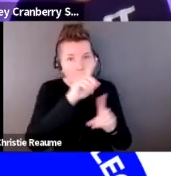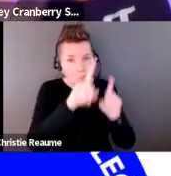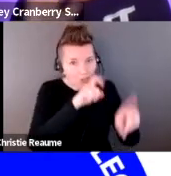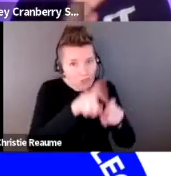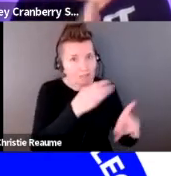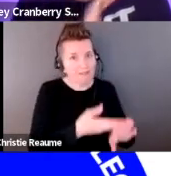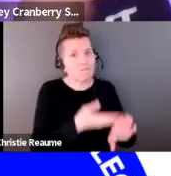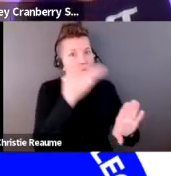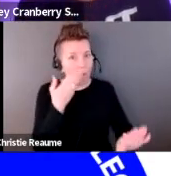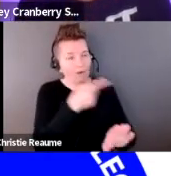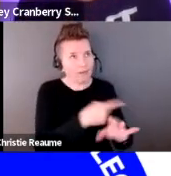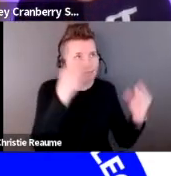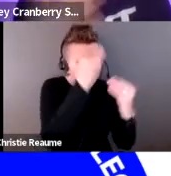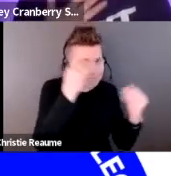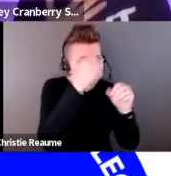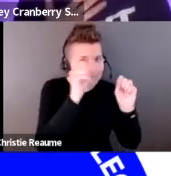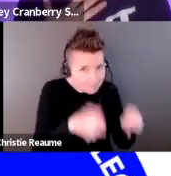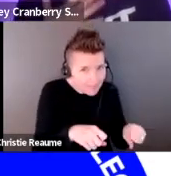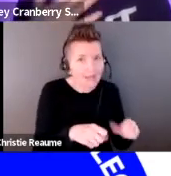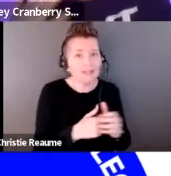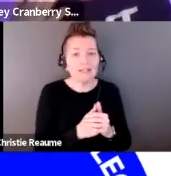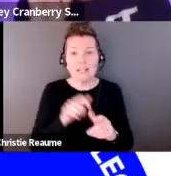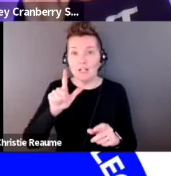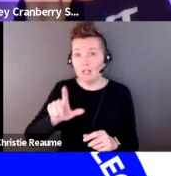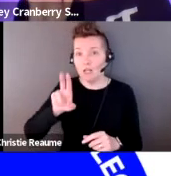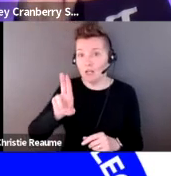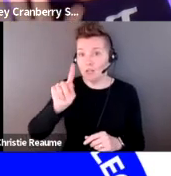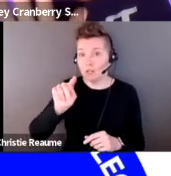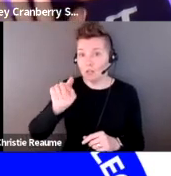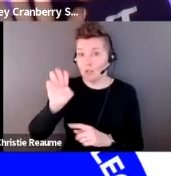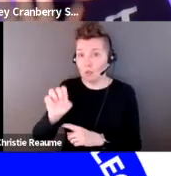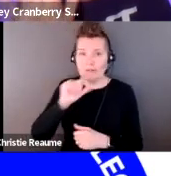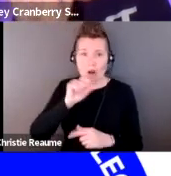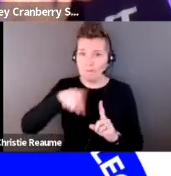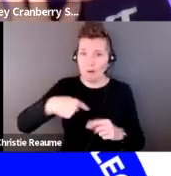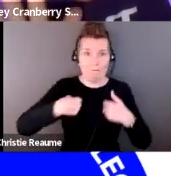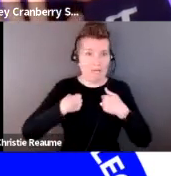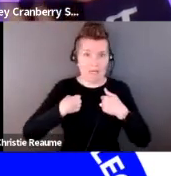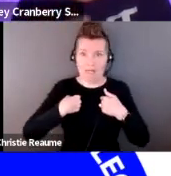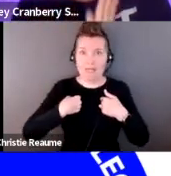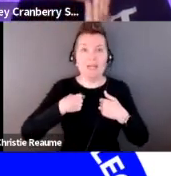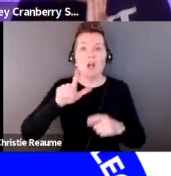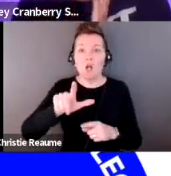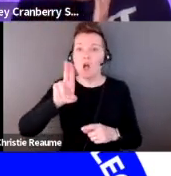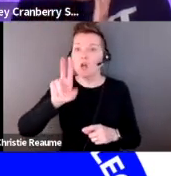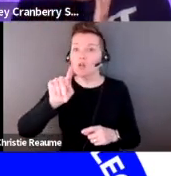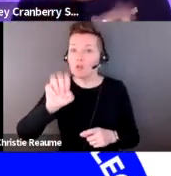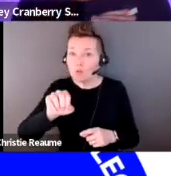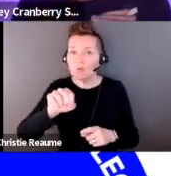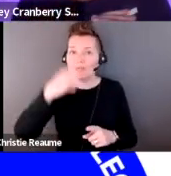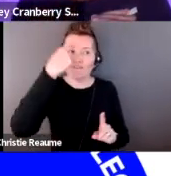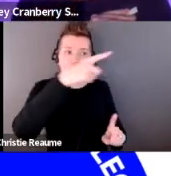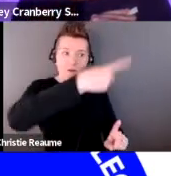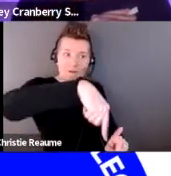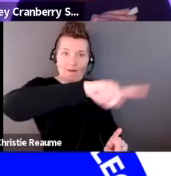And also loot has like literally nothing to do with me, it is supposed to be all the artists speaking for themselves, and